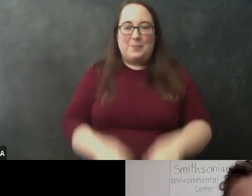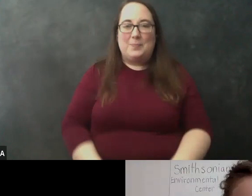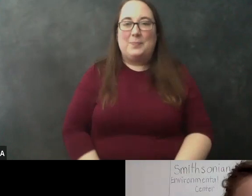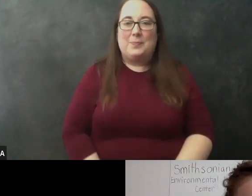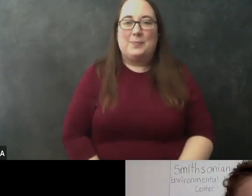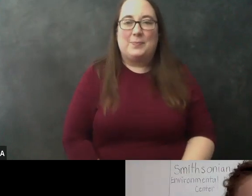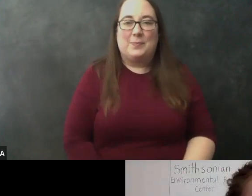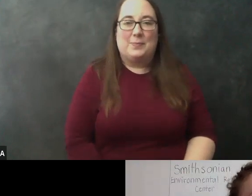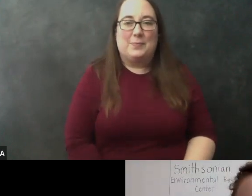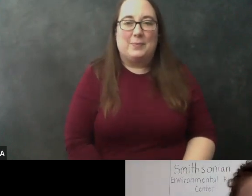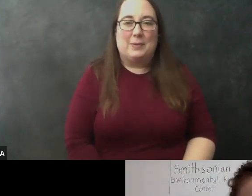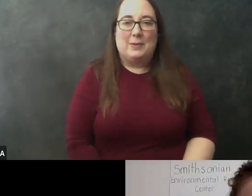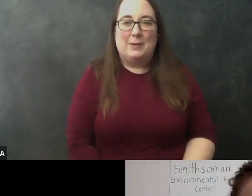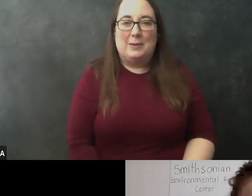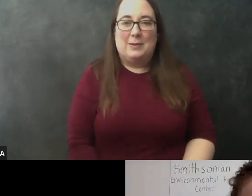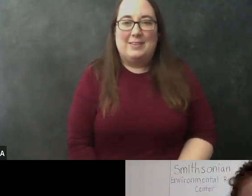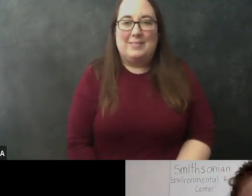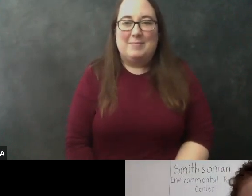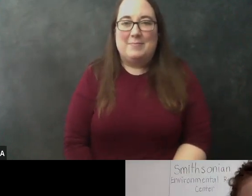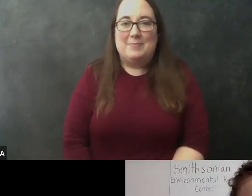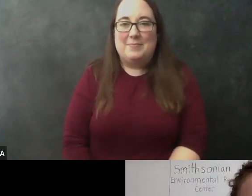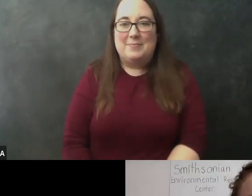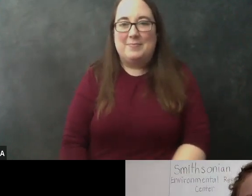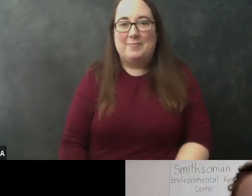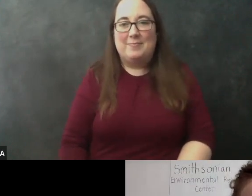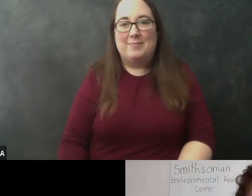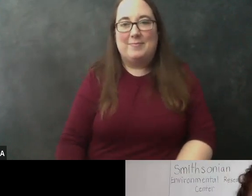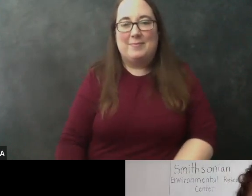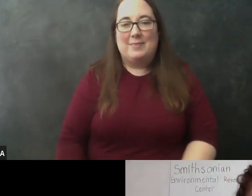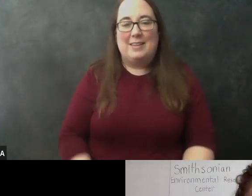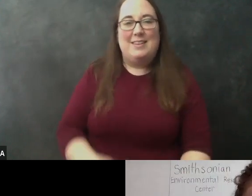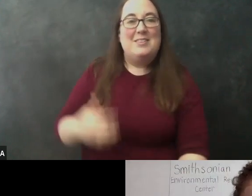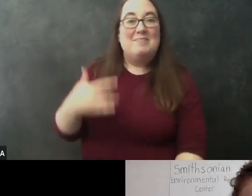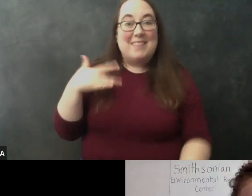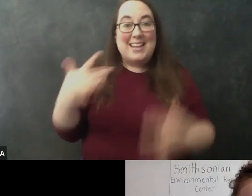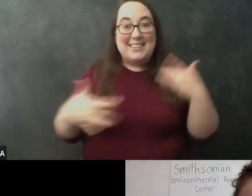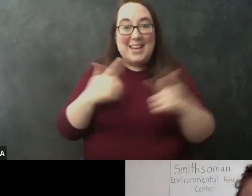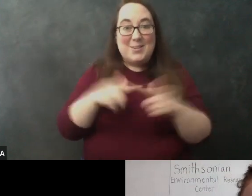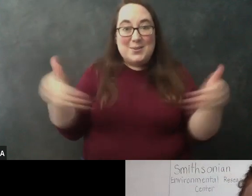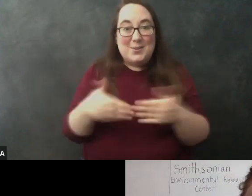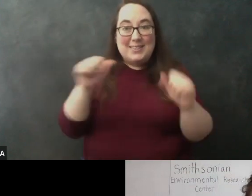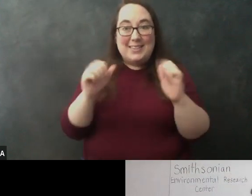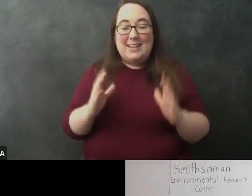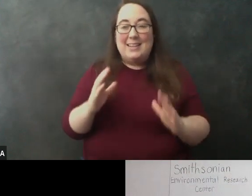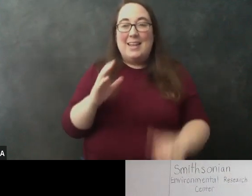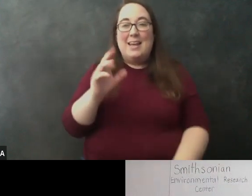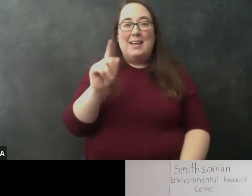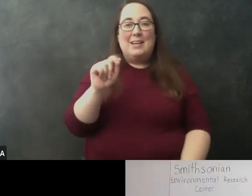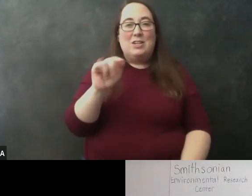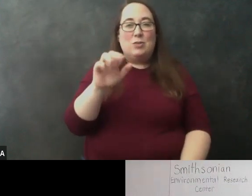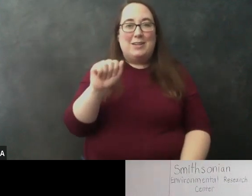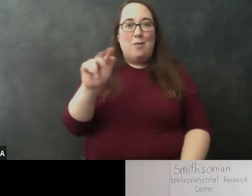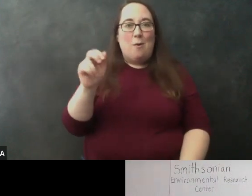Yeah. So, now I'm very excited to introduce one of our fantastic scientists, Dr. Katrina Lohan. So, Katrina,